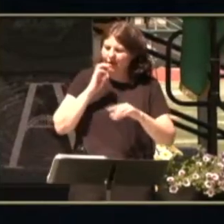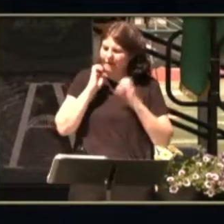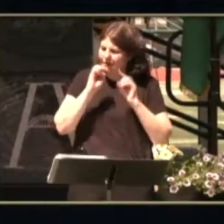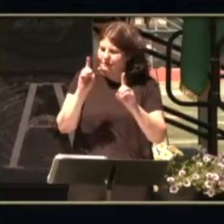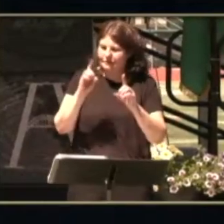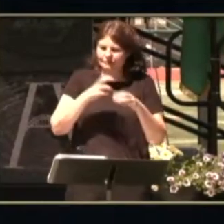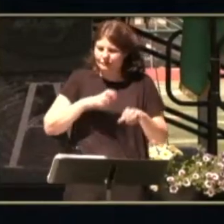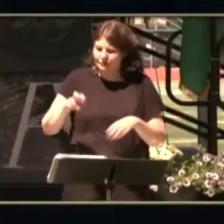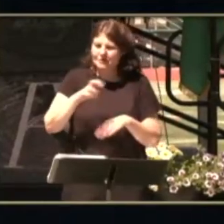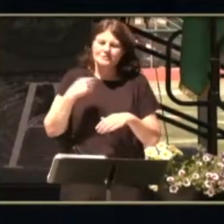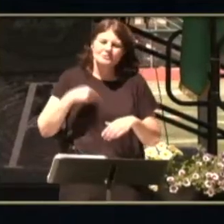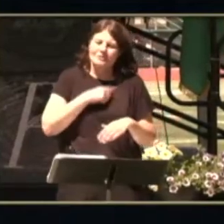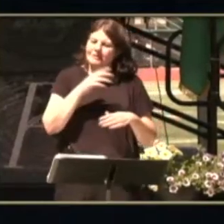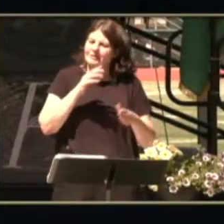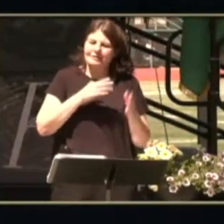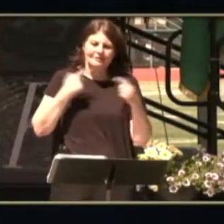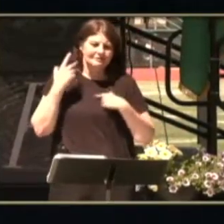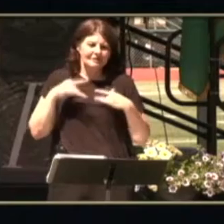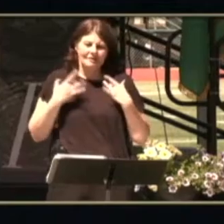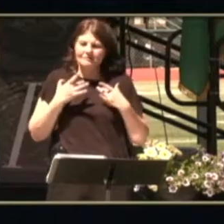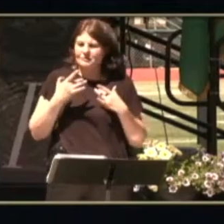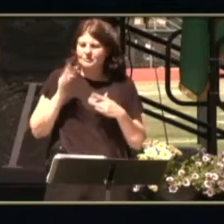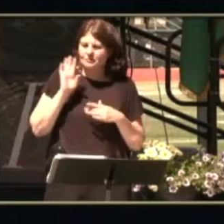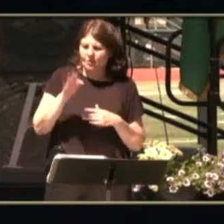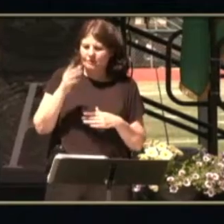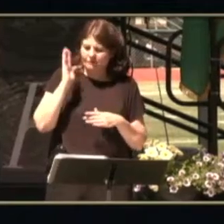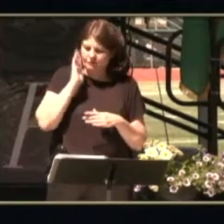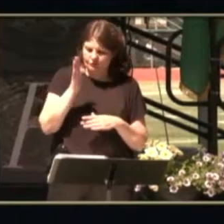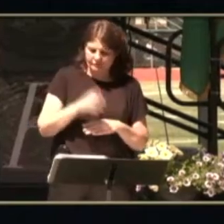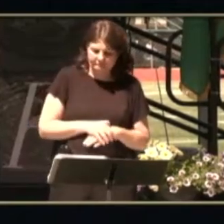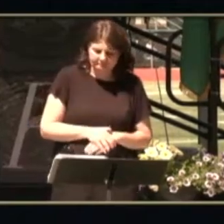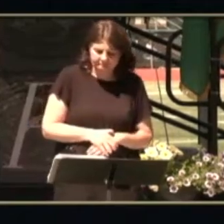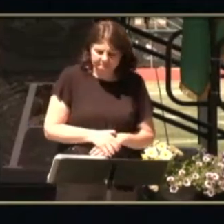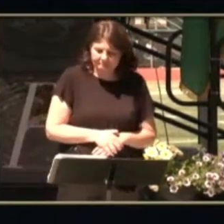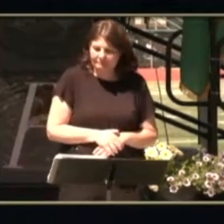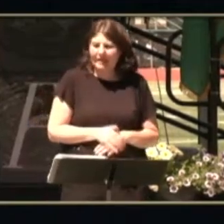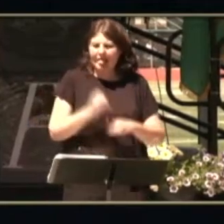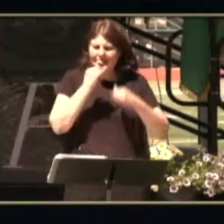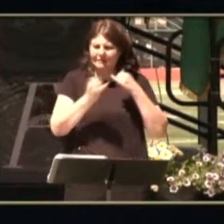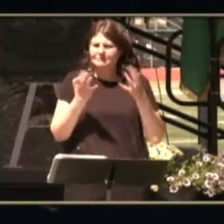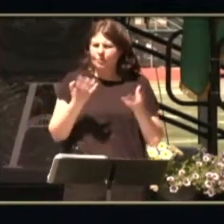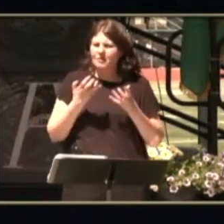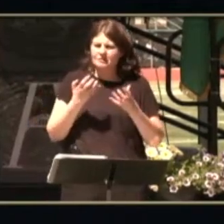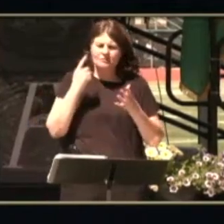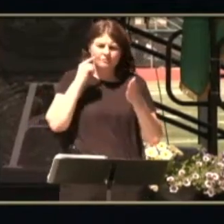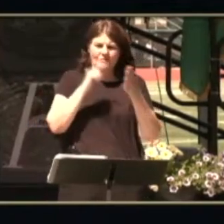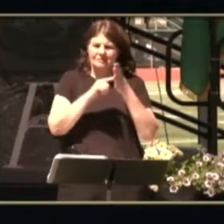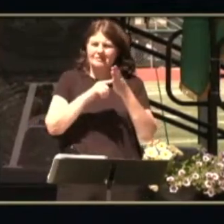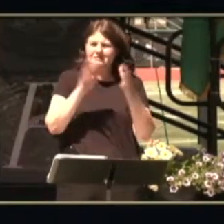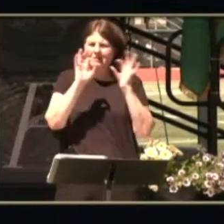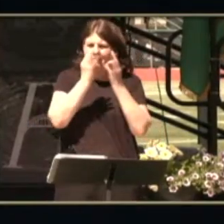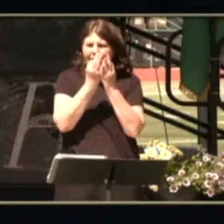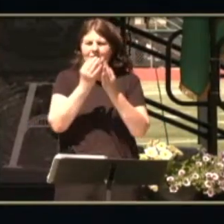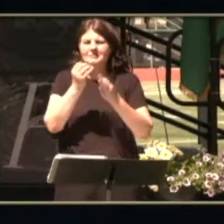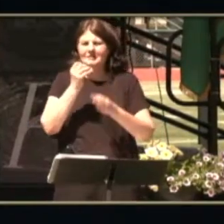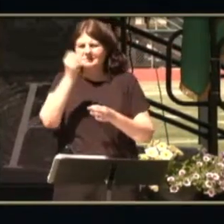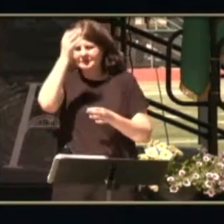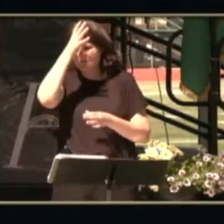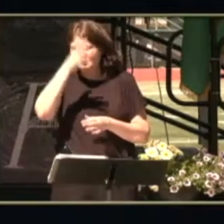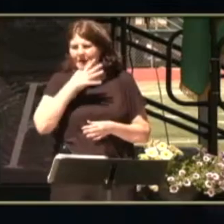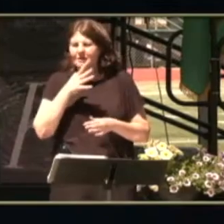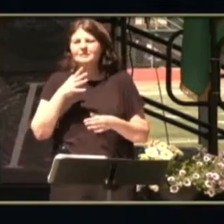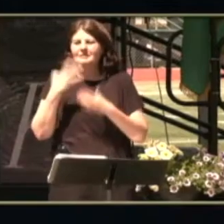for your future the last thing i want to do is is just recognize our families and parents who have supported